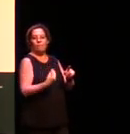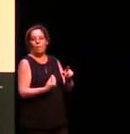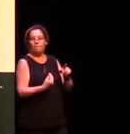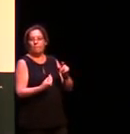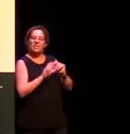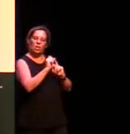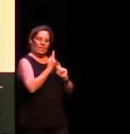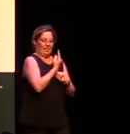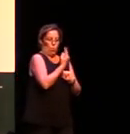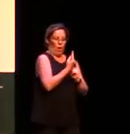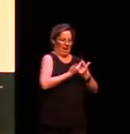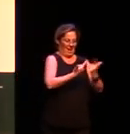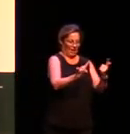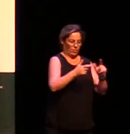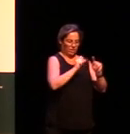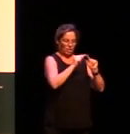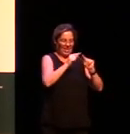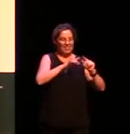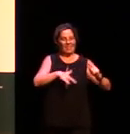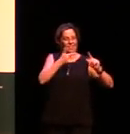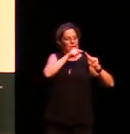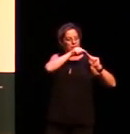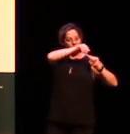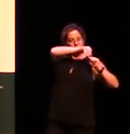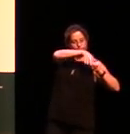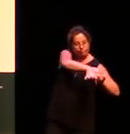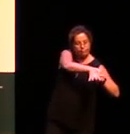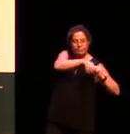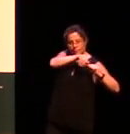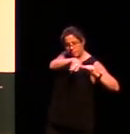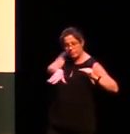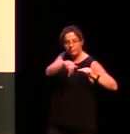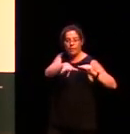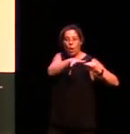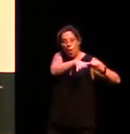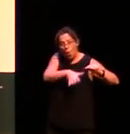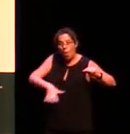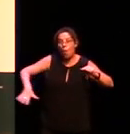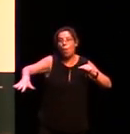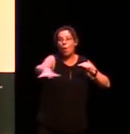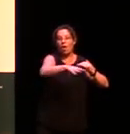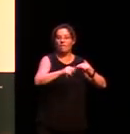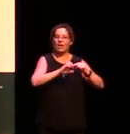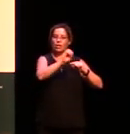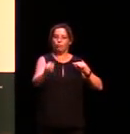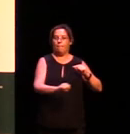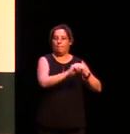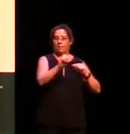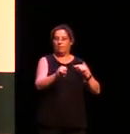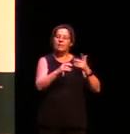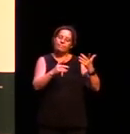like Sanskrit and Hindi and this language Proto-Indo-European is hypothesised to have been spoken